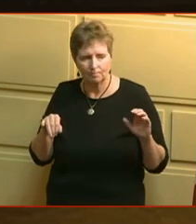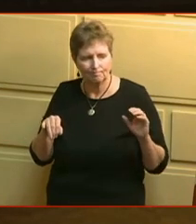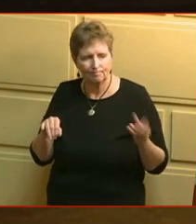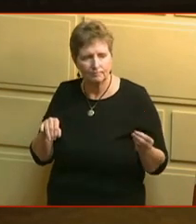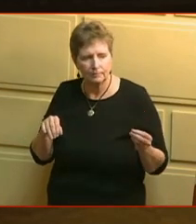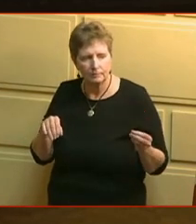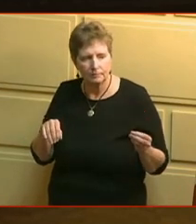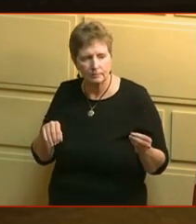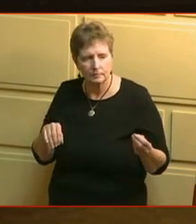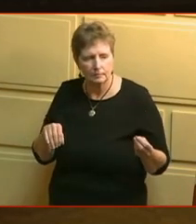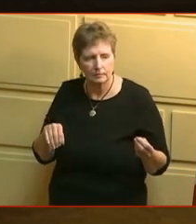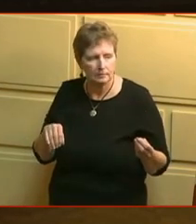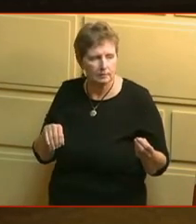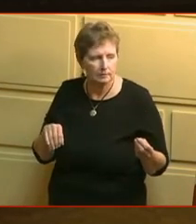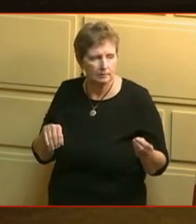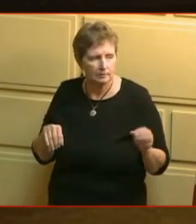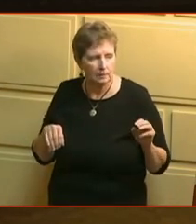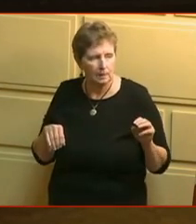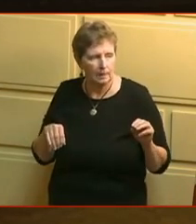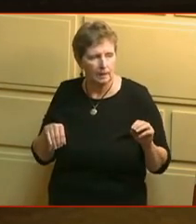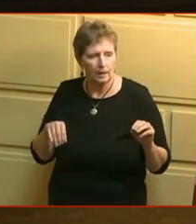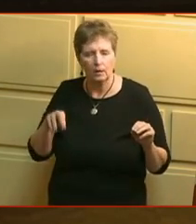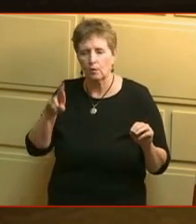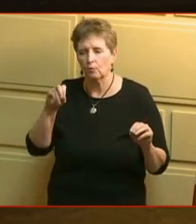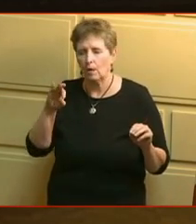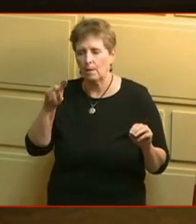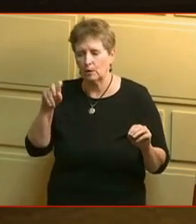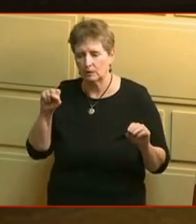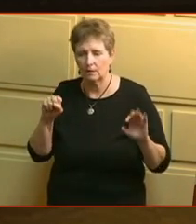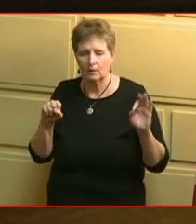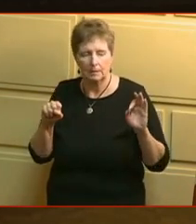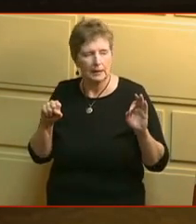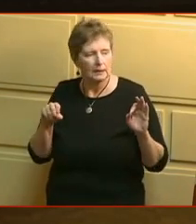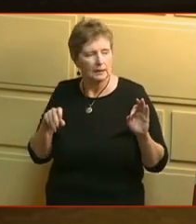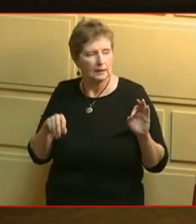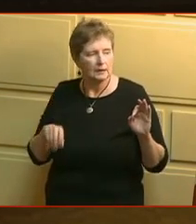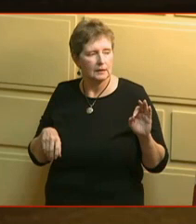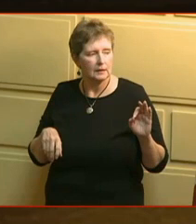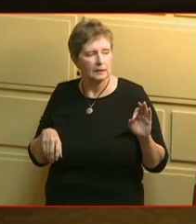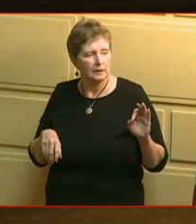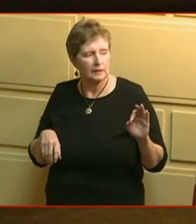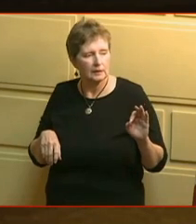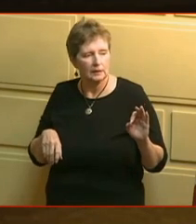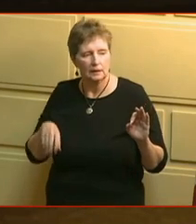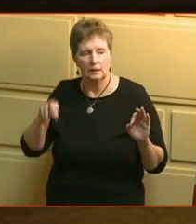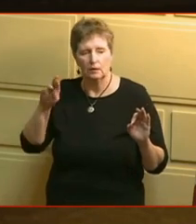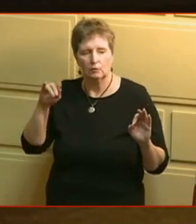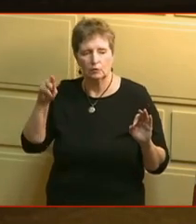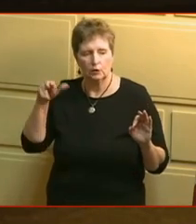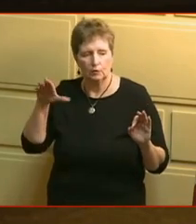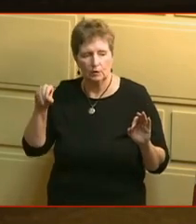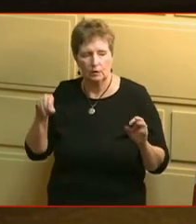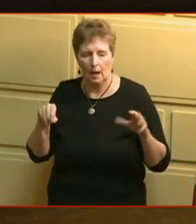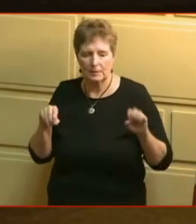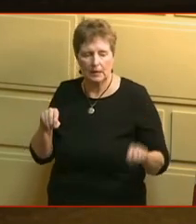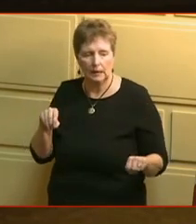representative Roberts representative Roger Oh